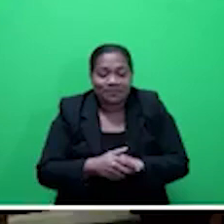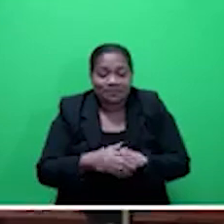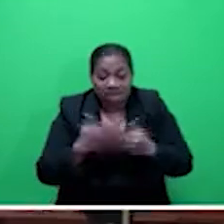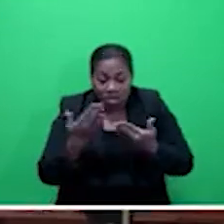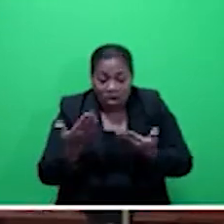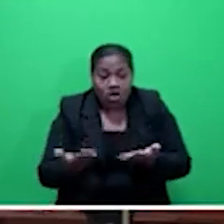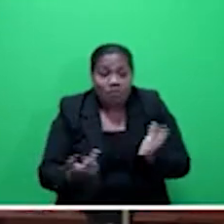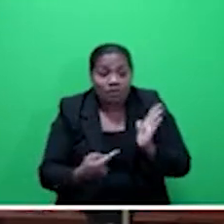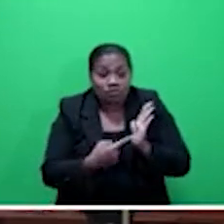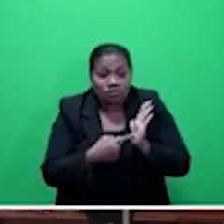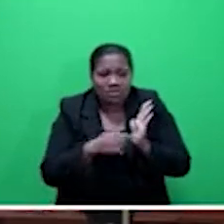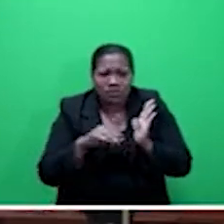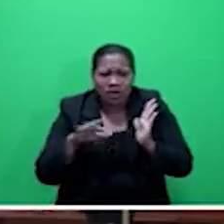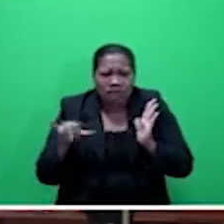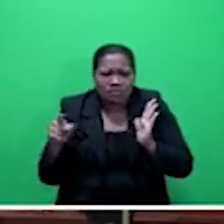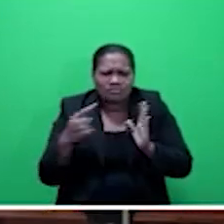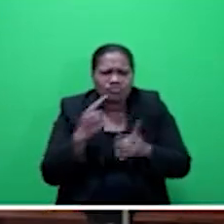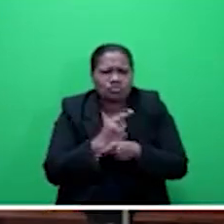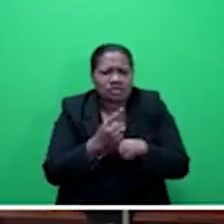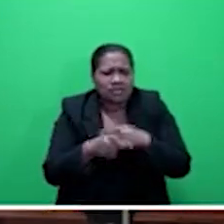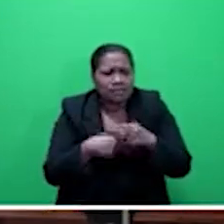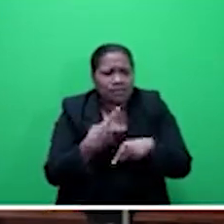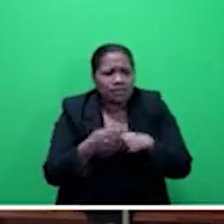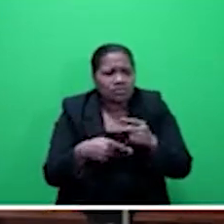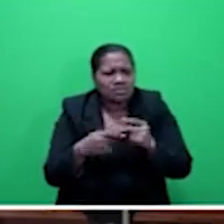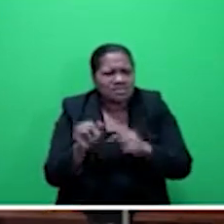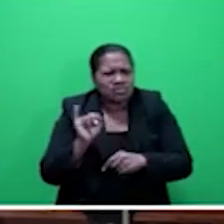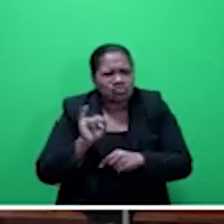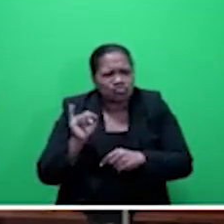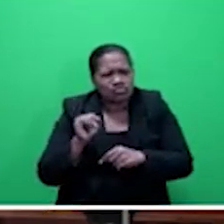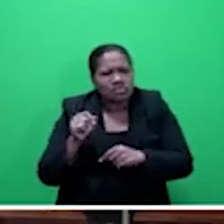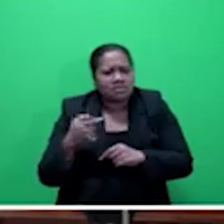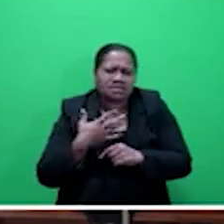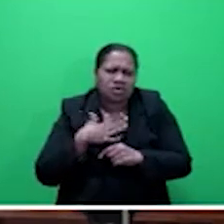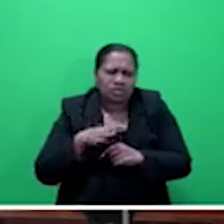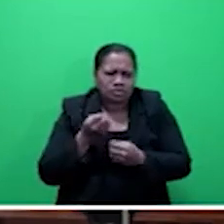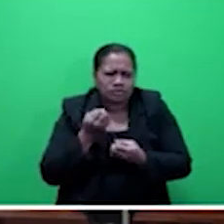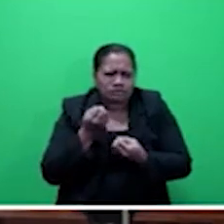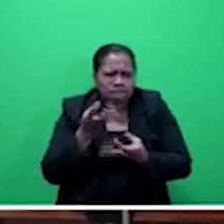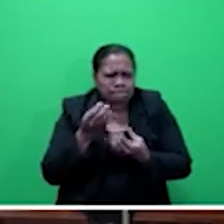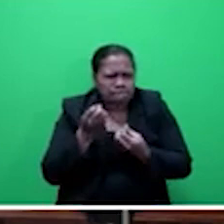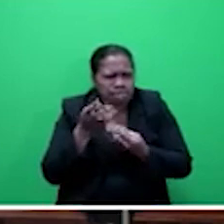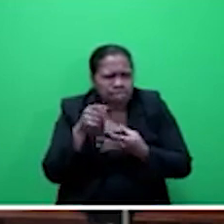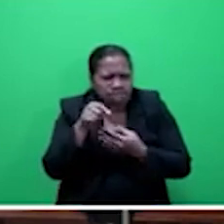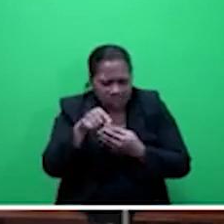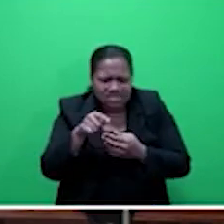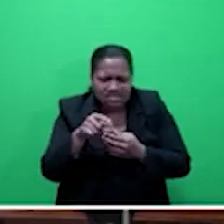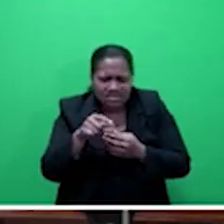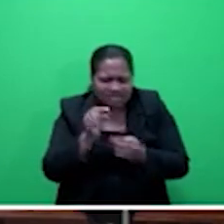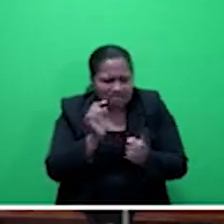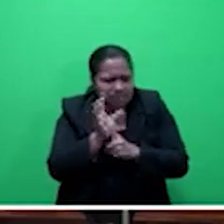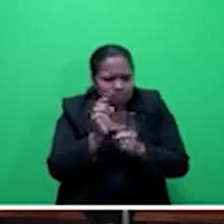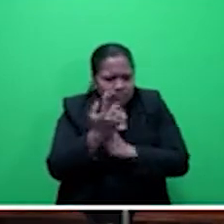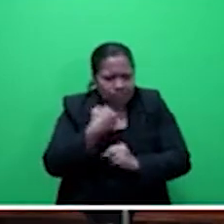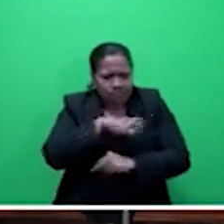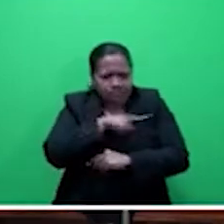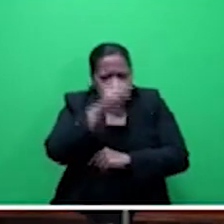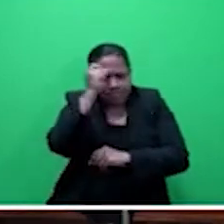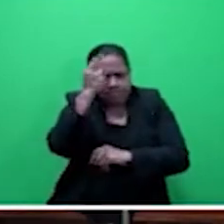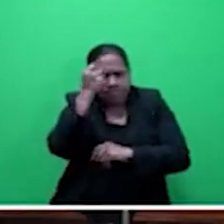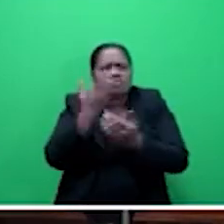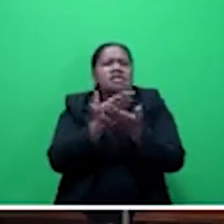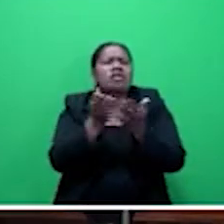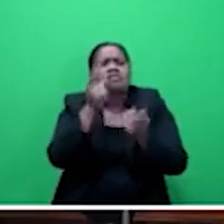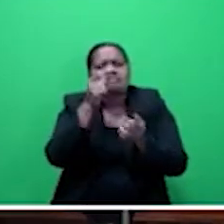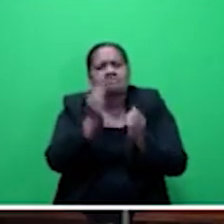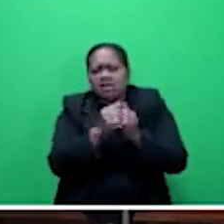talked about the bundle insurance. I'd like to highlight the fact, because it's critically important for us to understand, how many people are now within